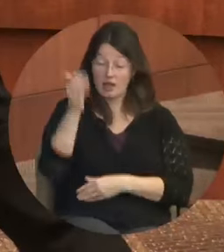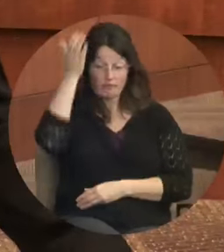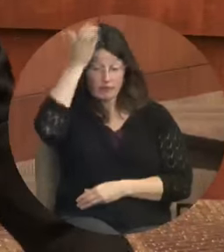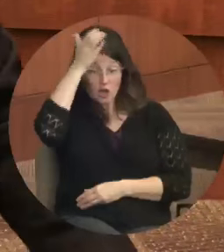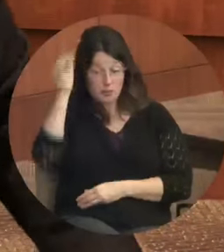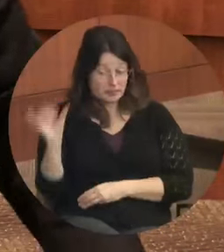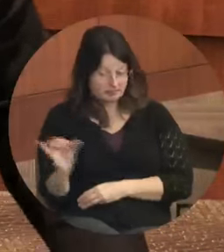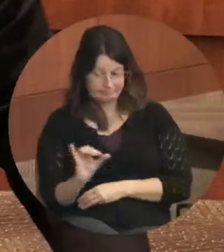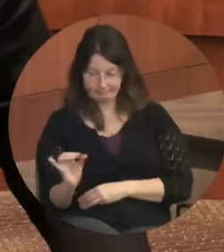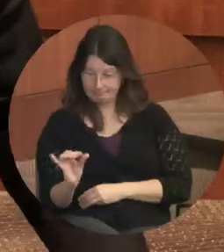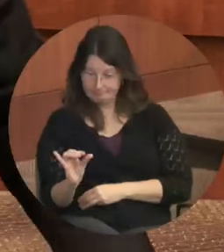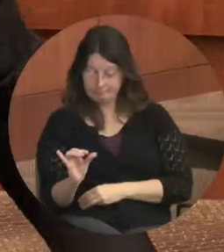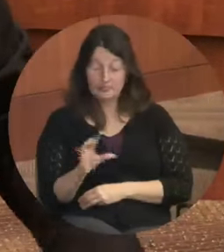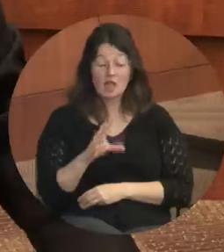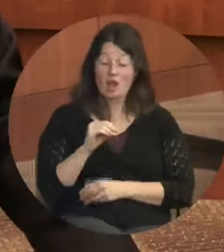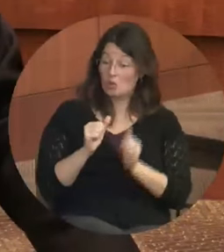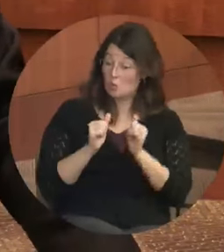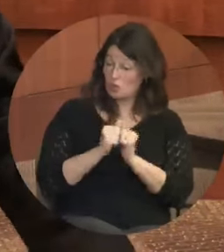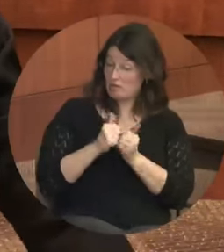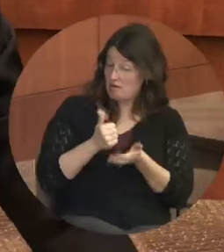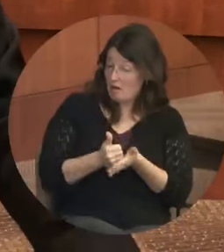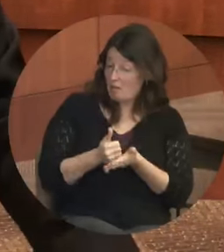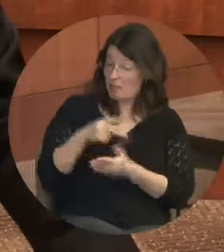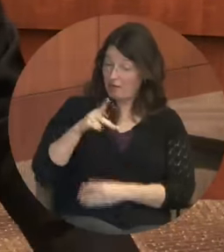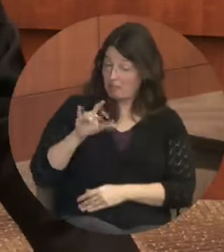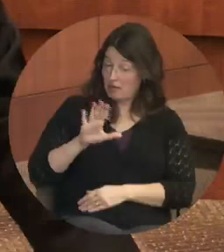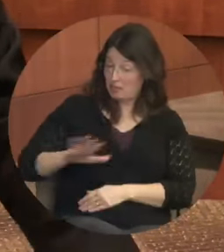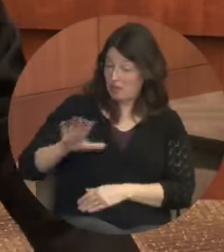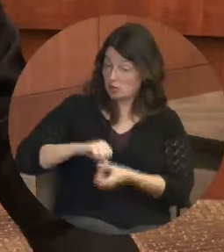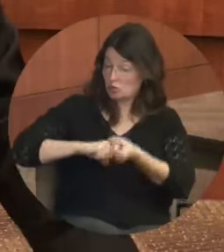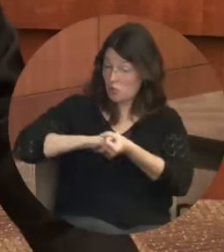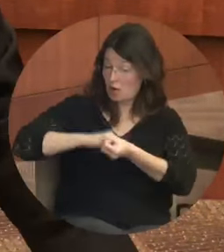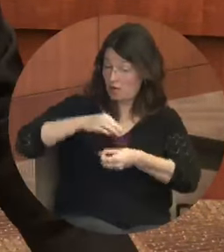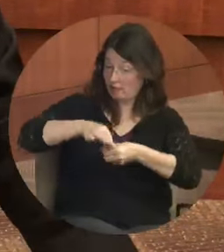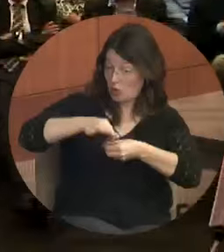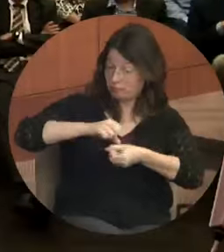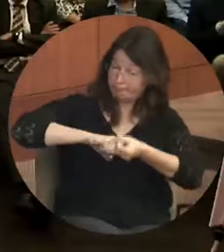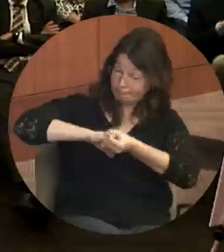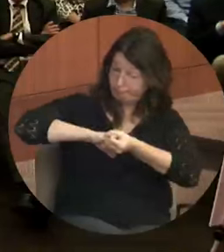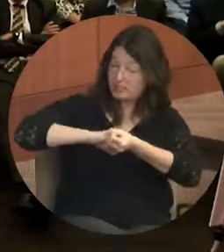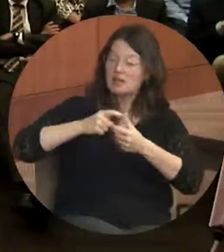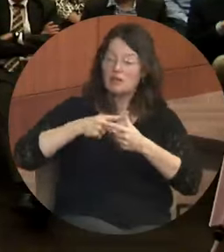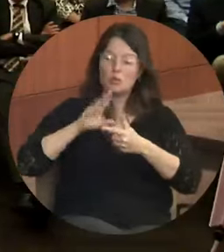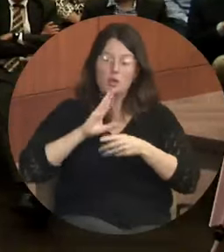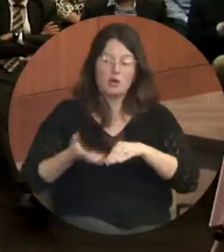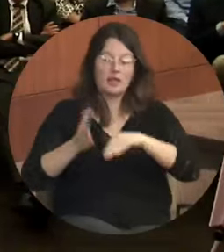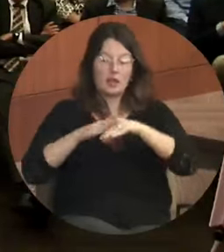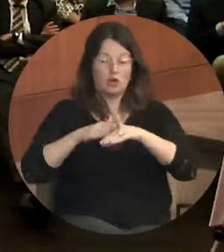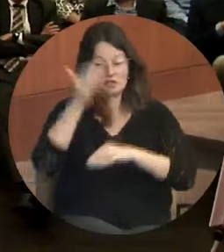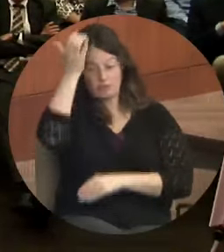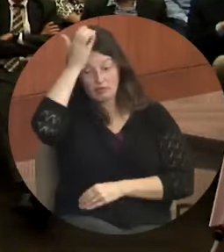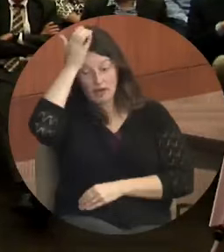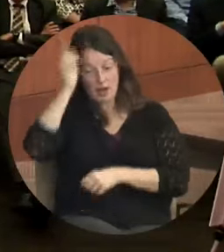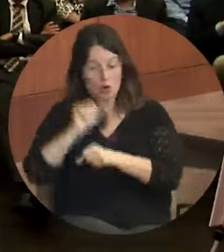public support at the voting booth, we will increase fire personnel in 2017 as well.